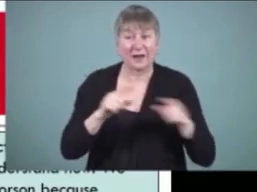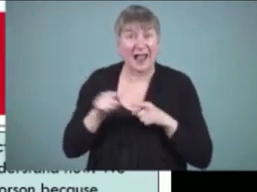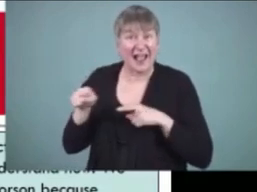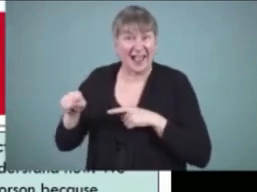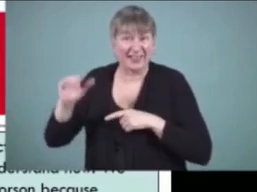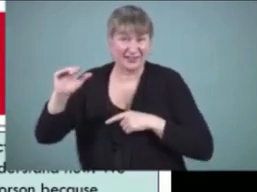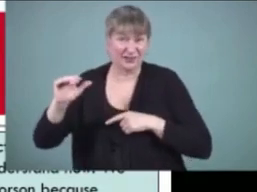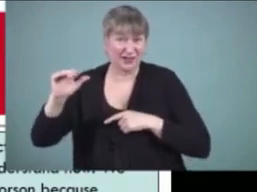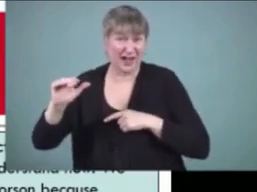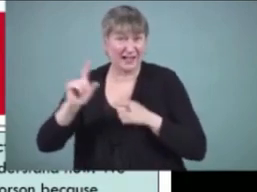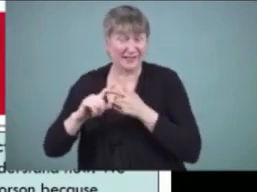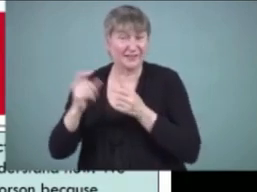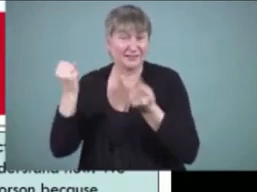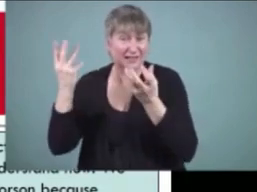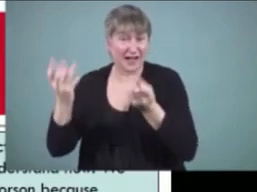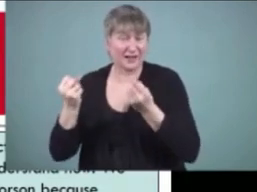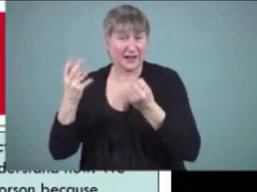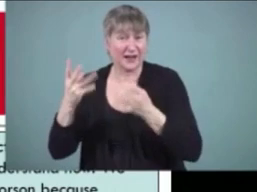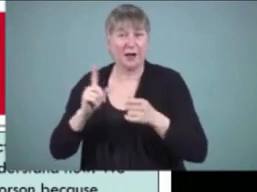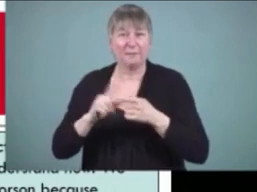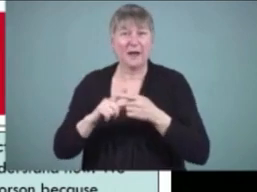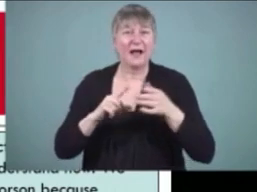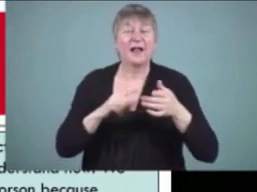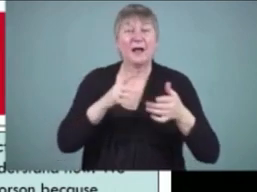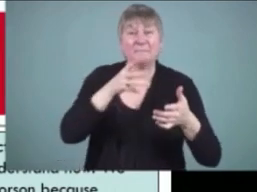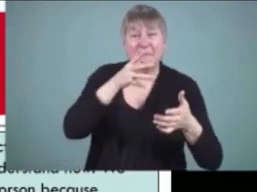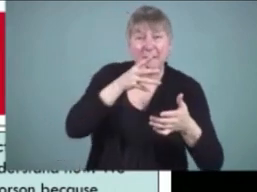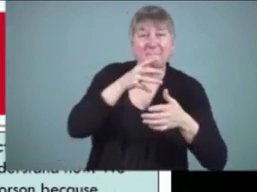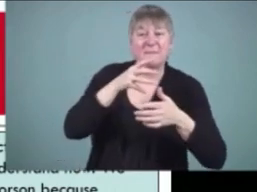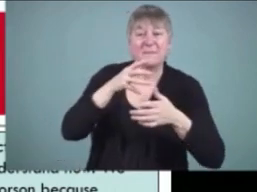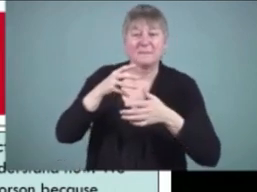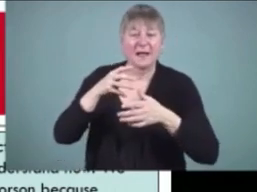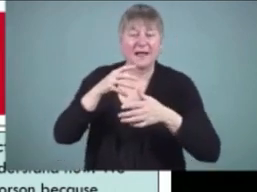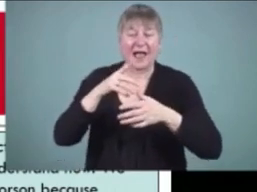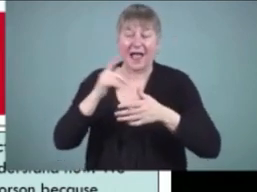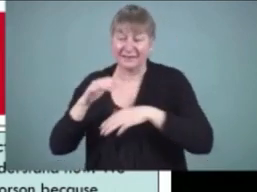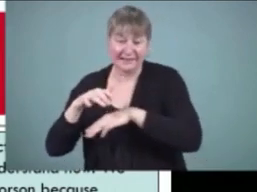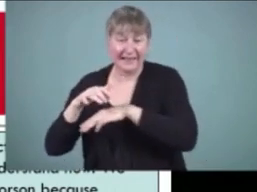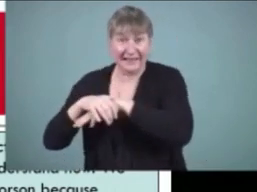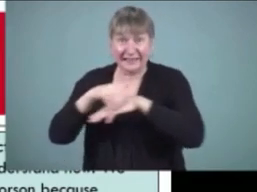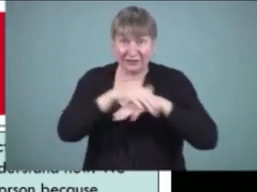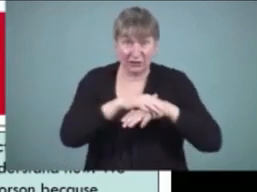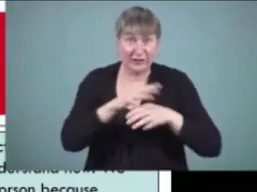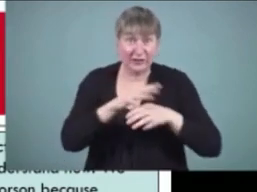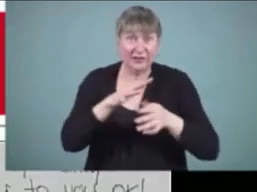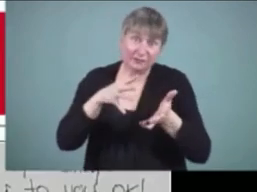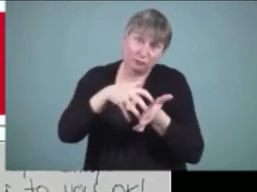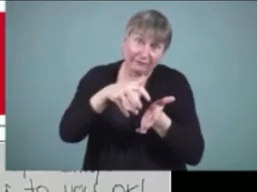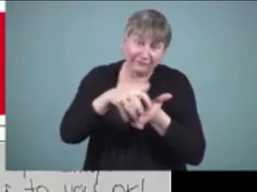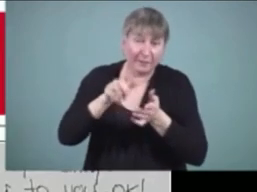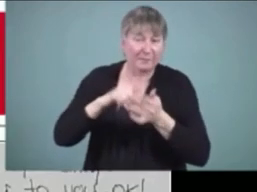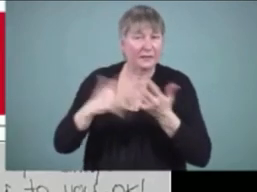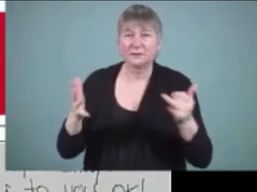with the bumpy English, was still able to convey information to her mom. Next slide.